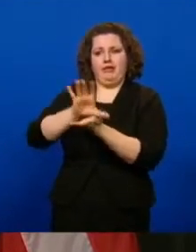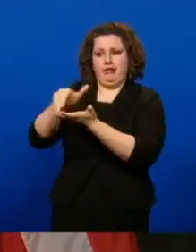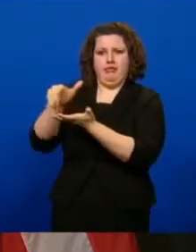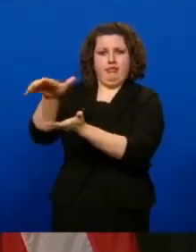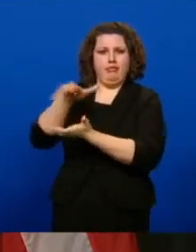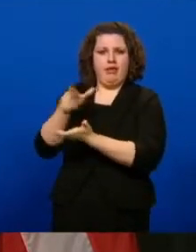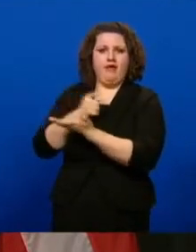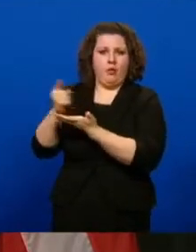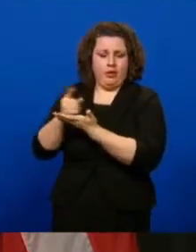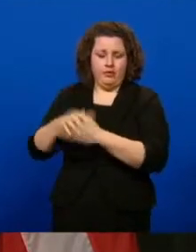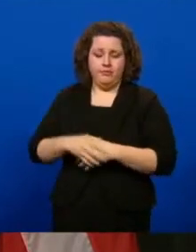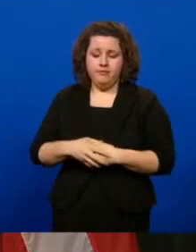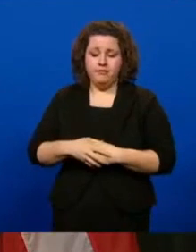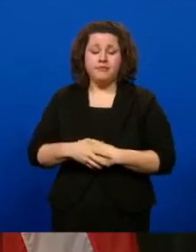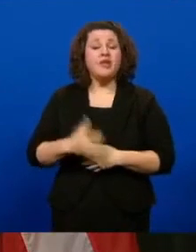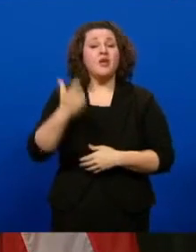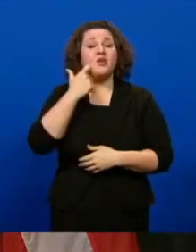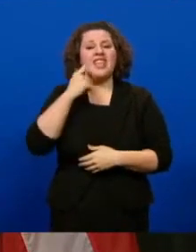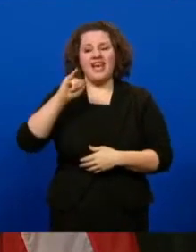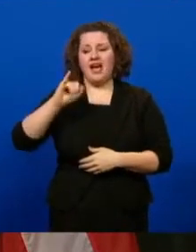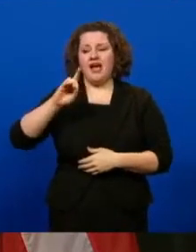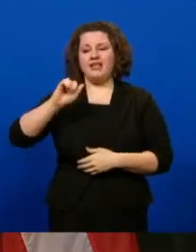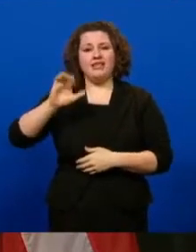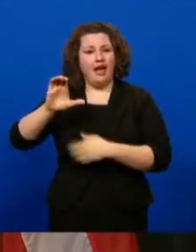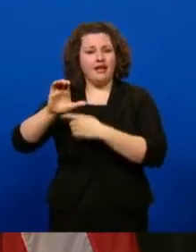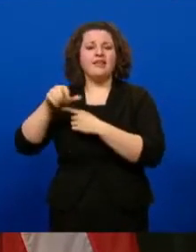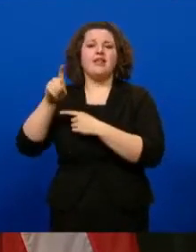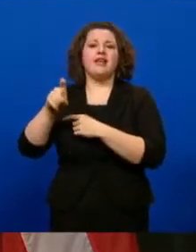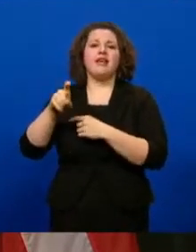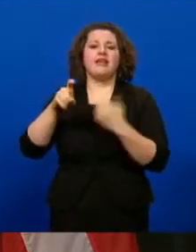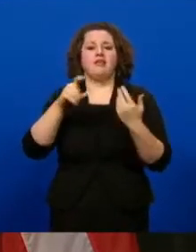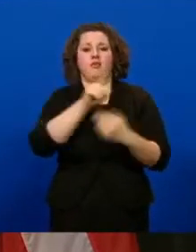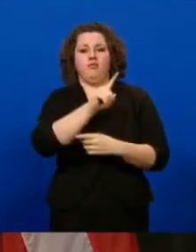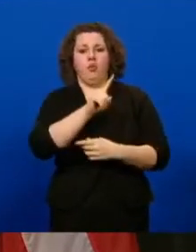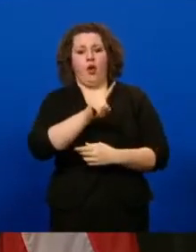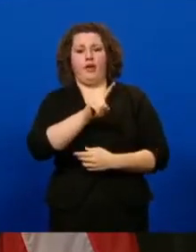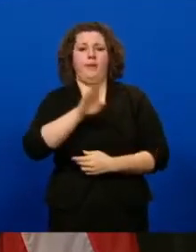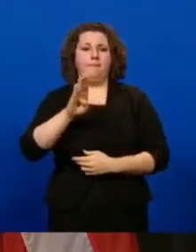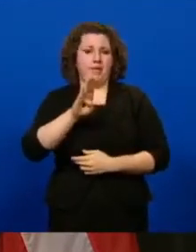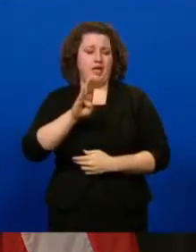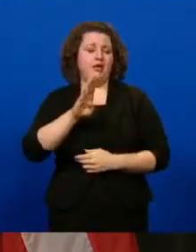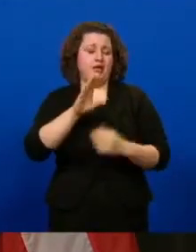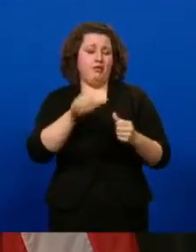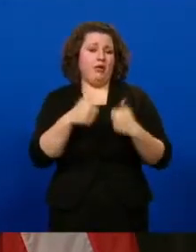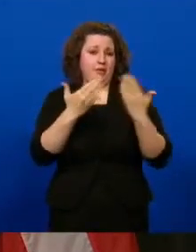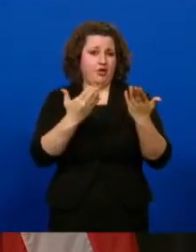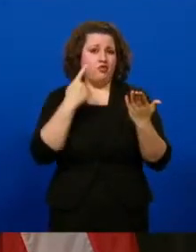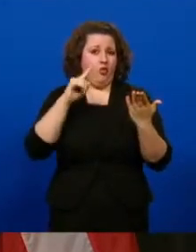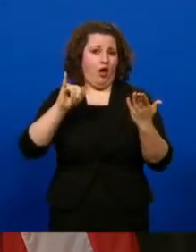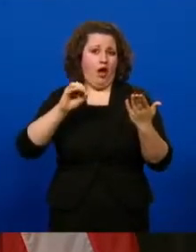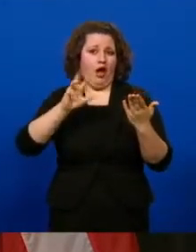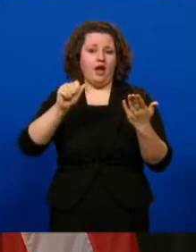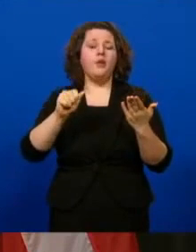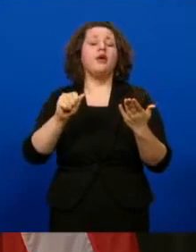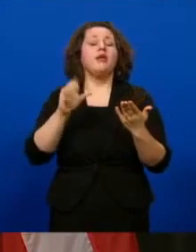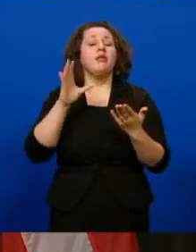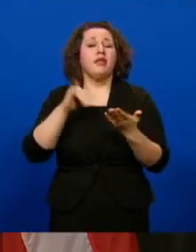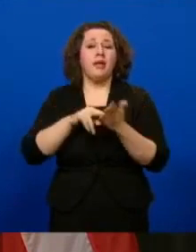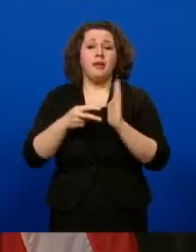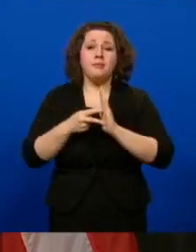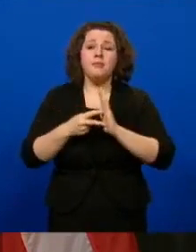each week. Recently, IDAC made its Phase 1B recommendations for Iowa, which included